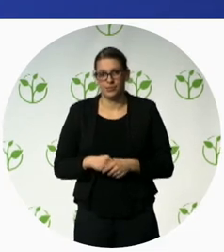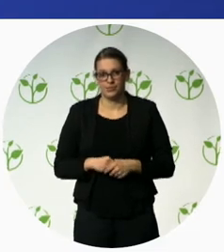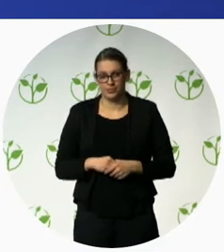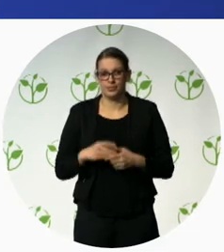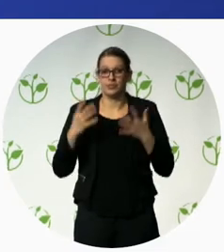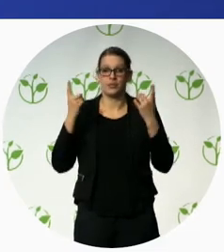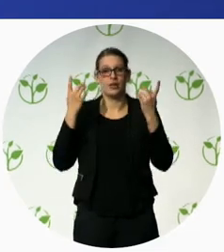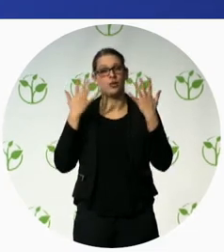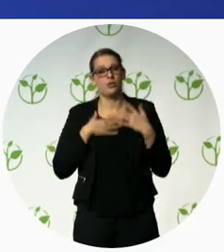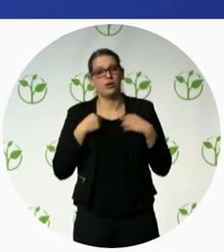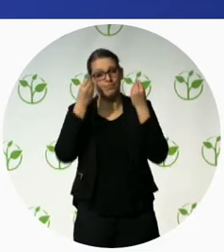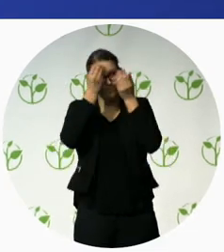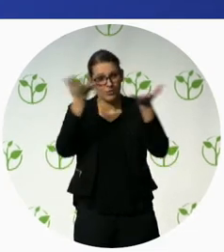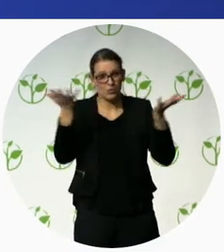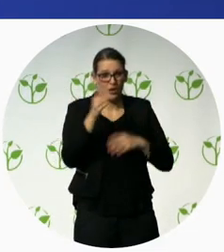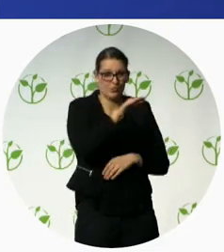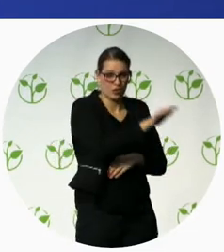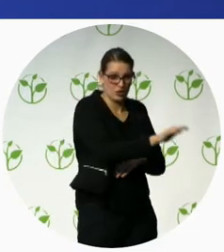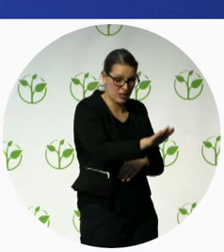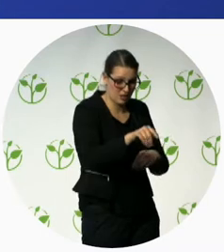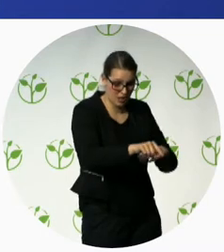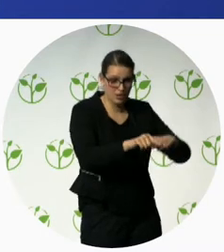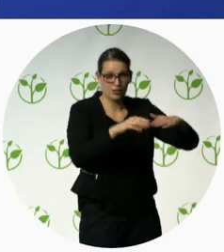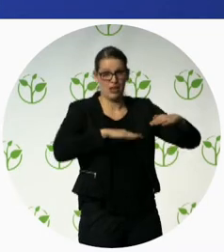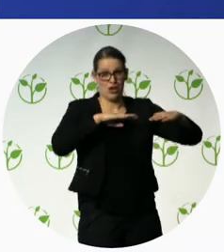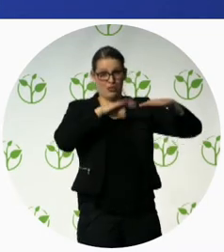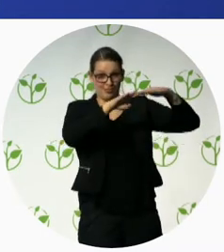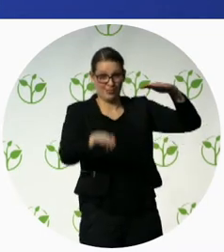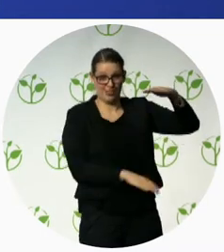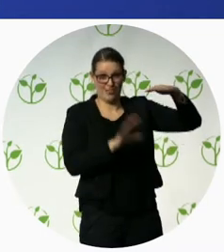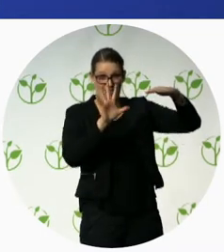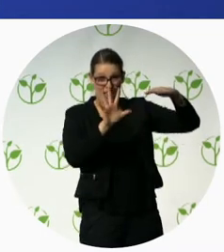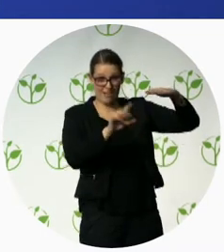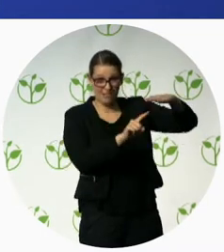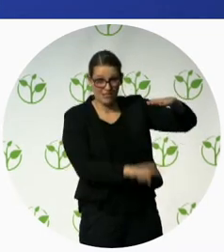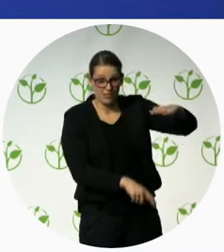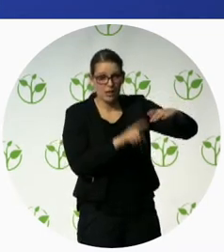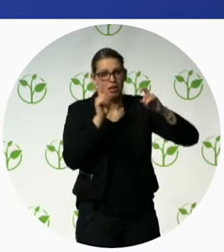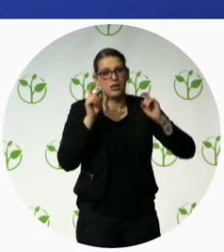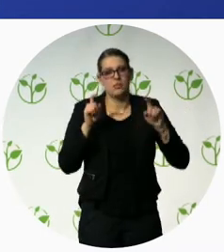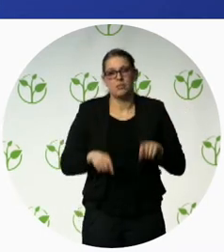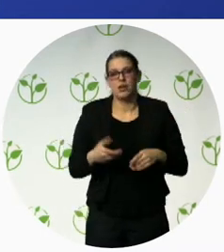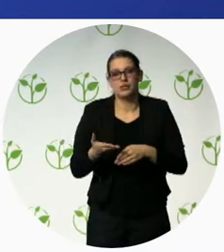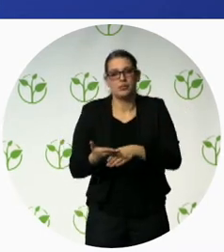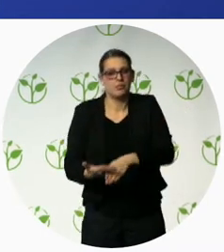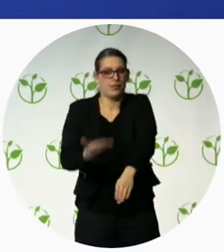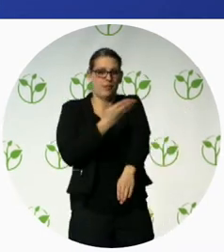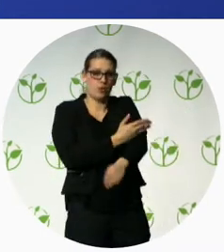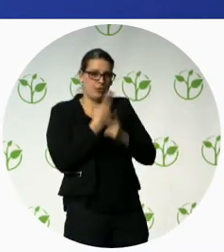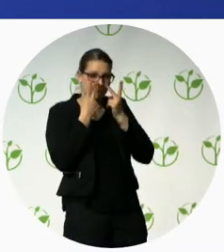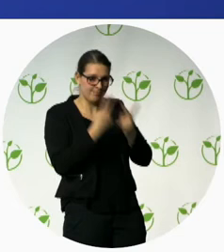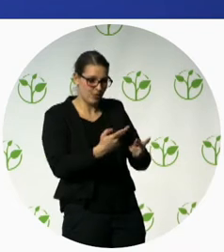and early stimulation is more appropriate or more